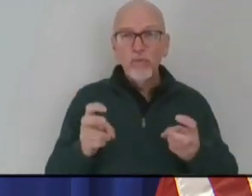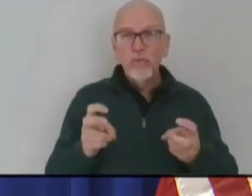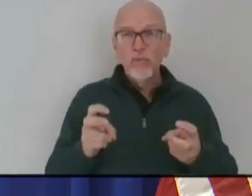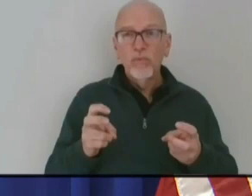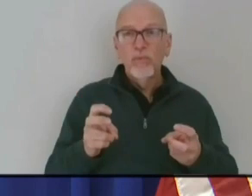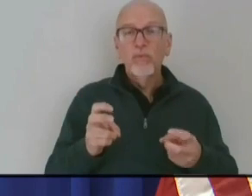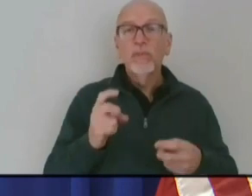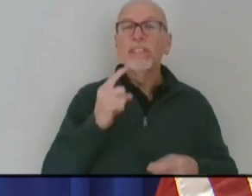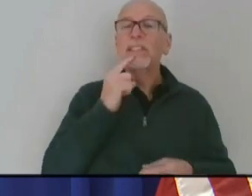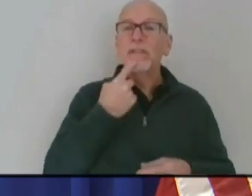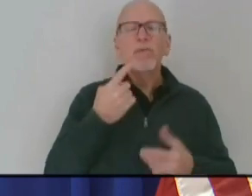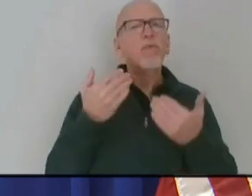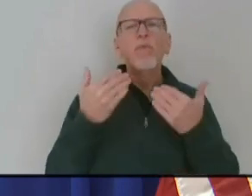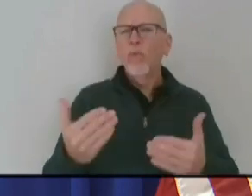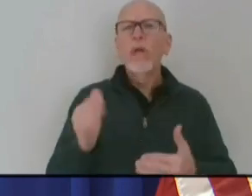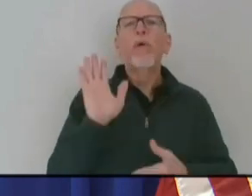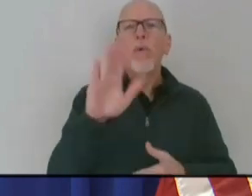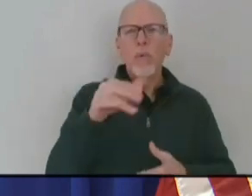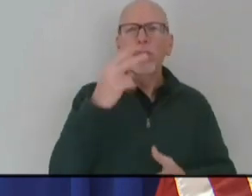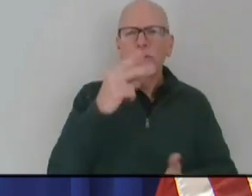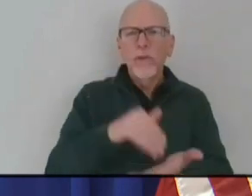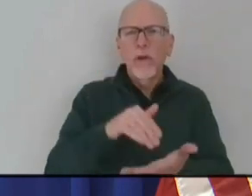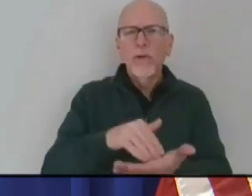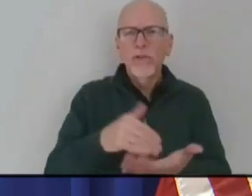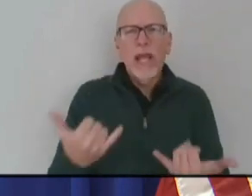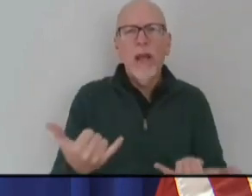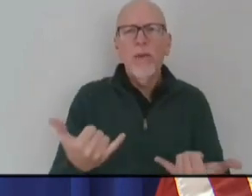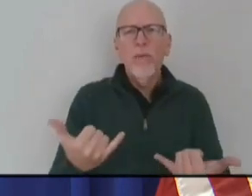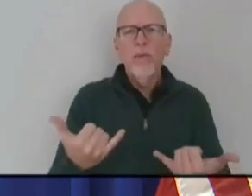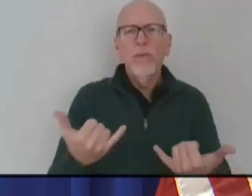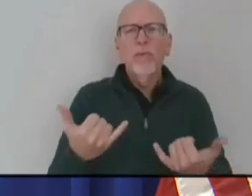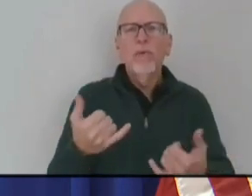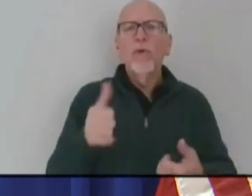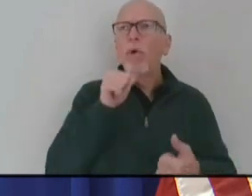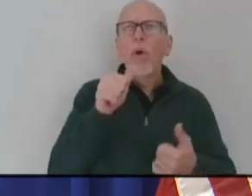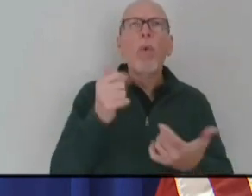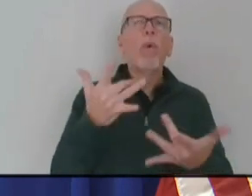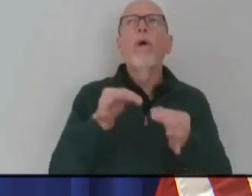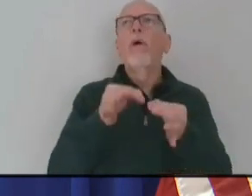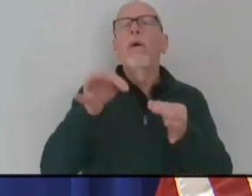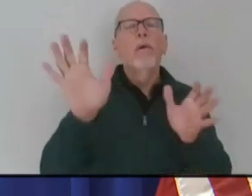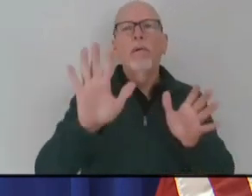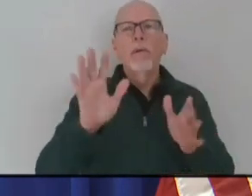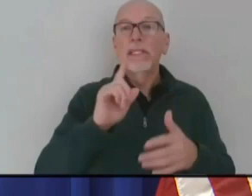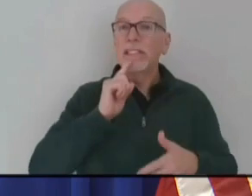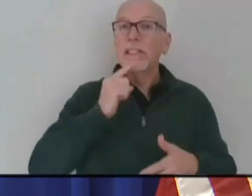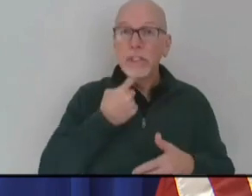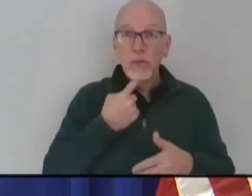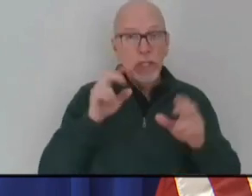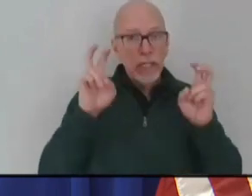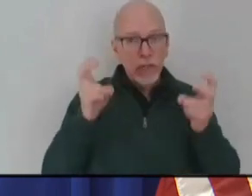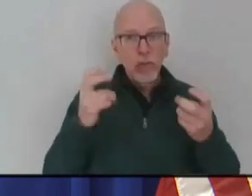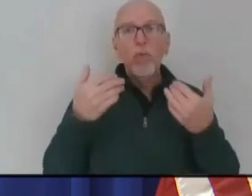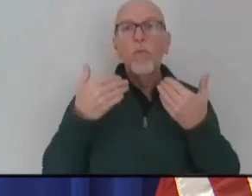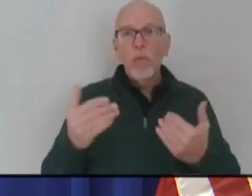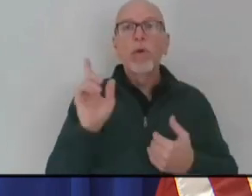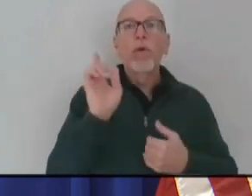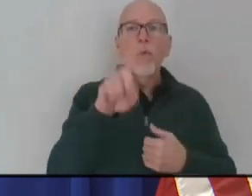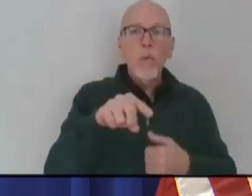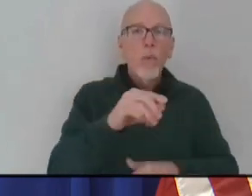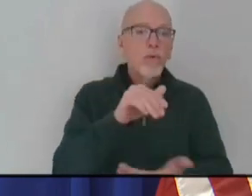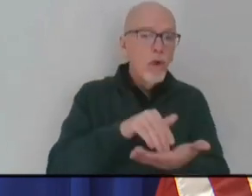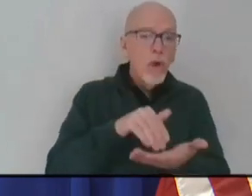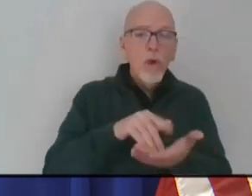you should go see your doctor now. And you should make sure that you go to a hospital to get